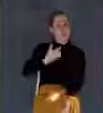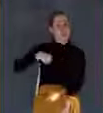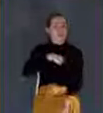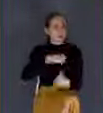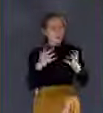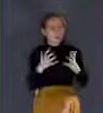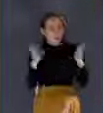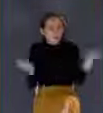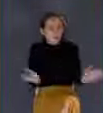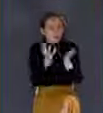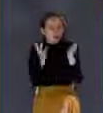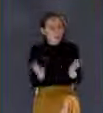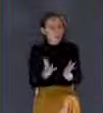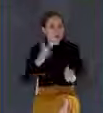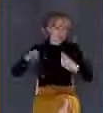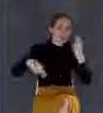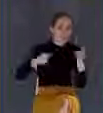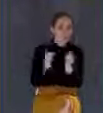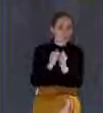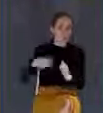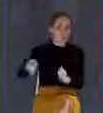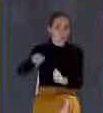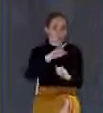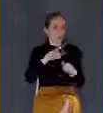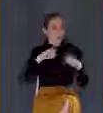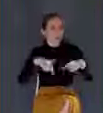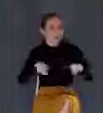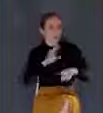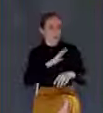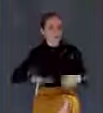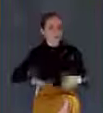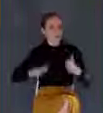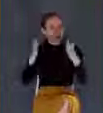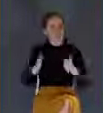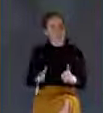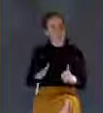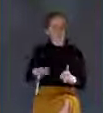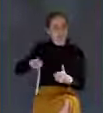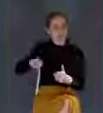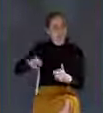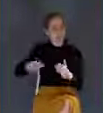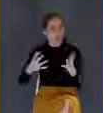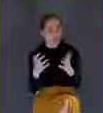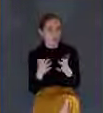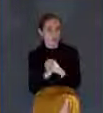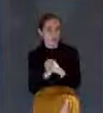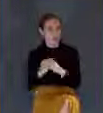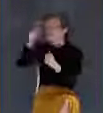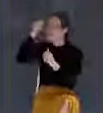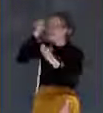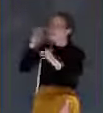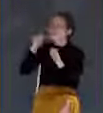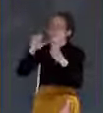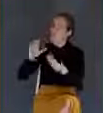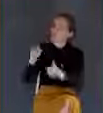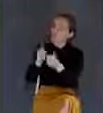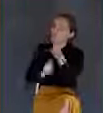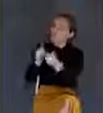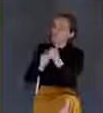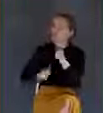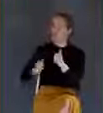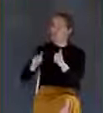in your Christian walk. Father, bless again this word to every hearing heart today. And we pray in Jesus' precious name. Amen.